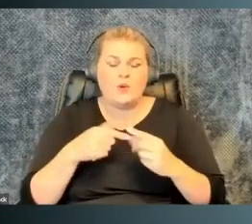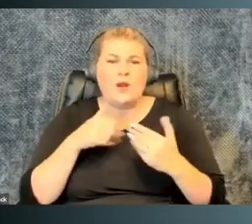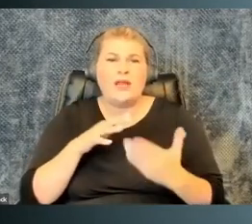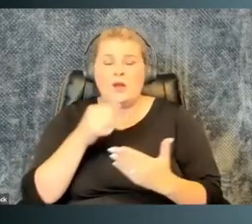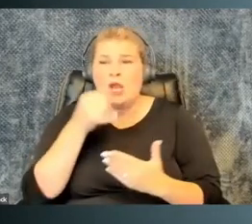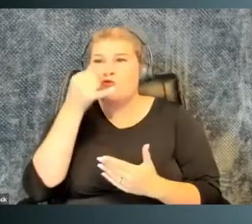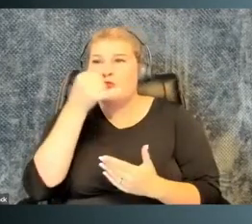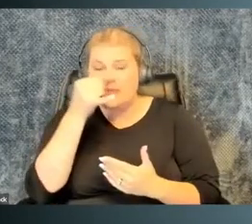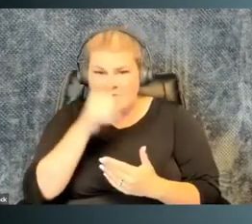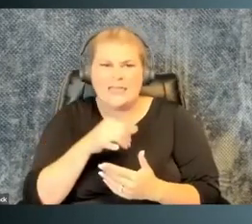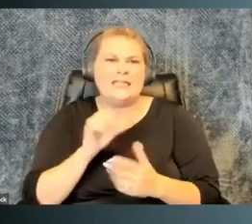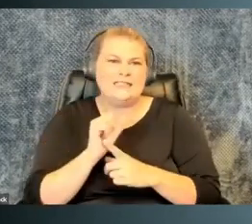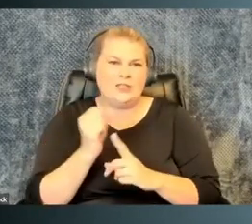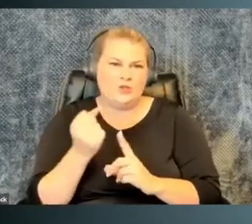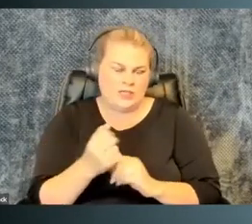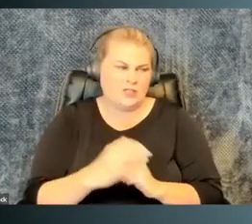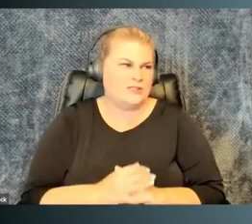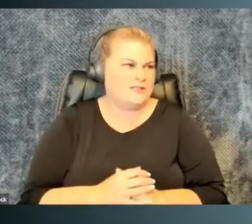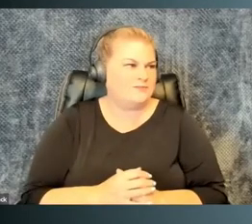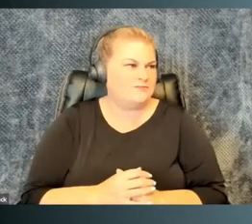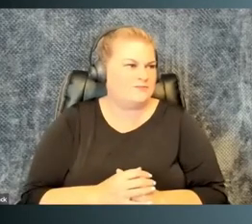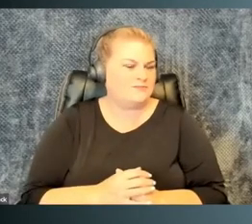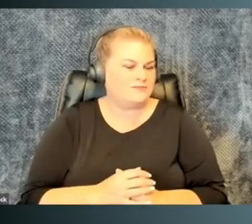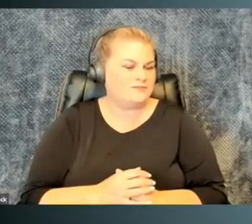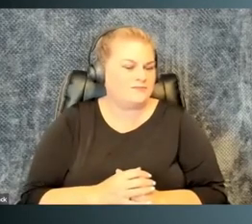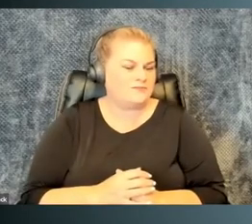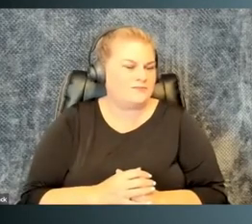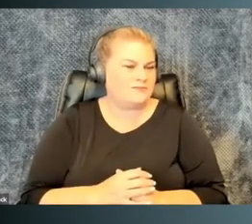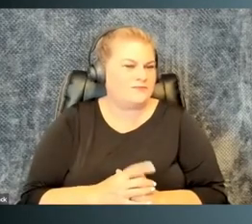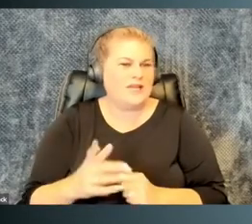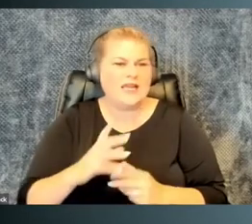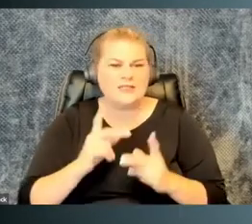one another when we're encountering ridiculous situations.